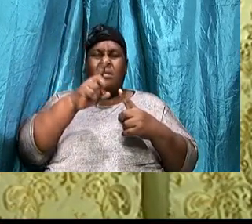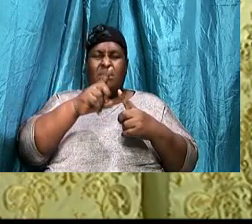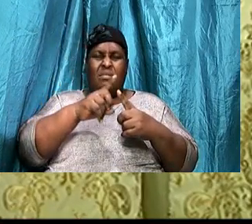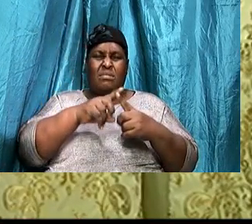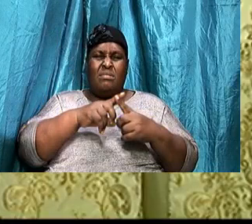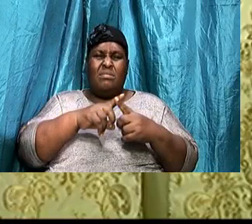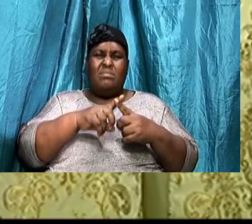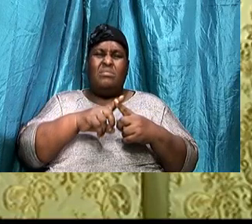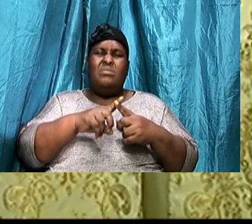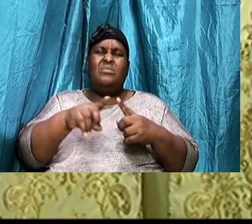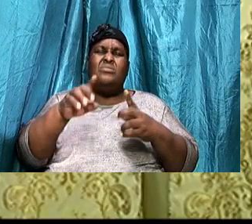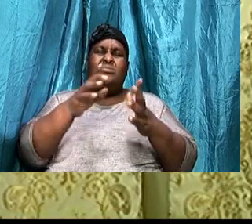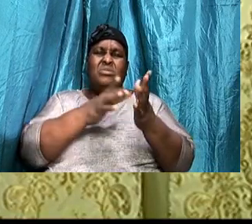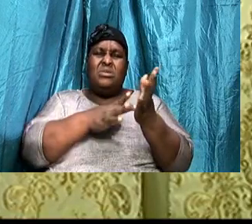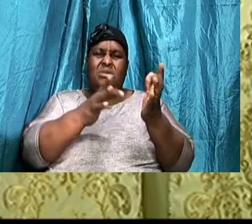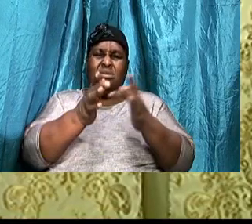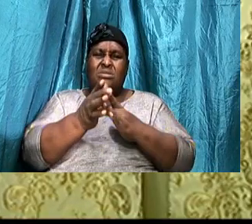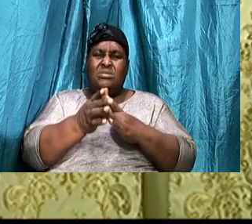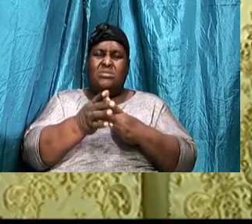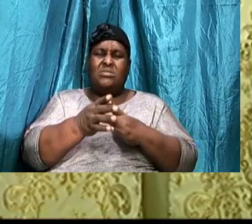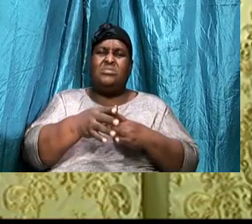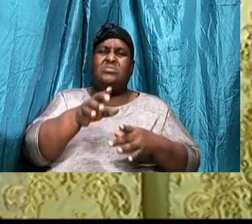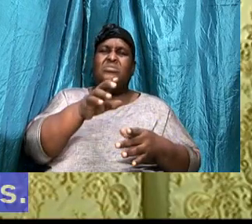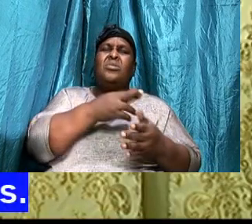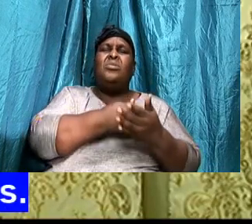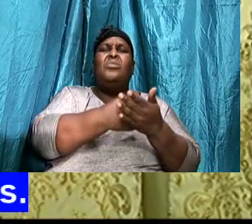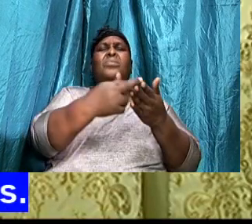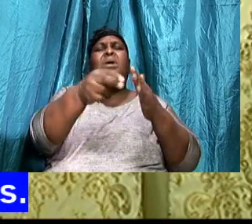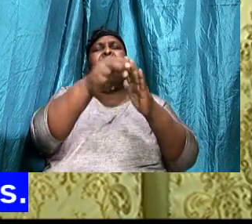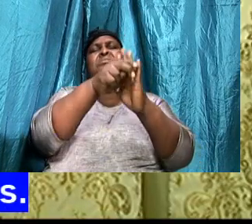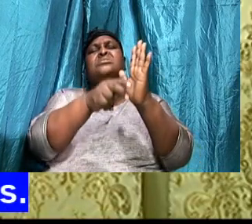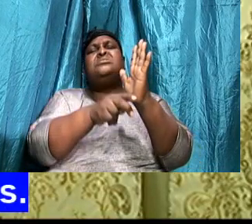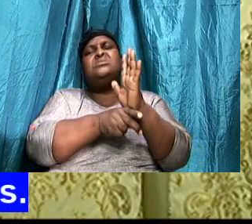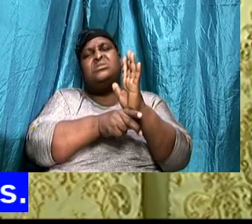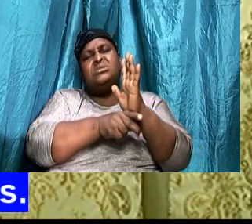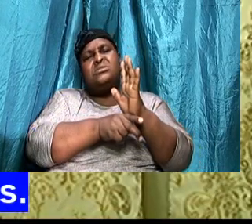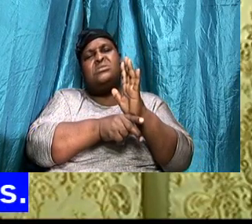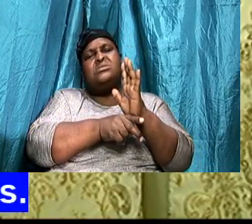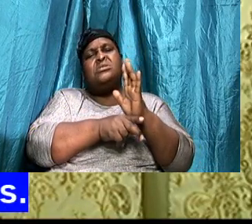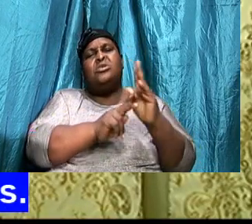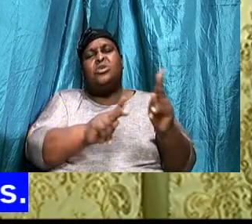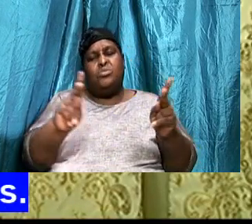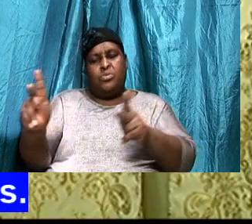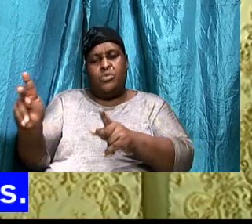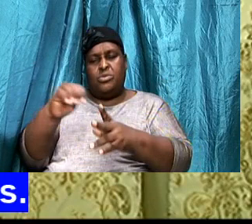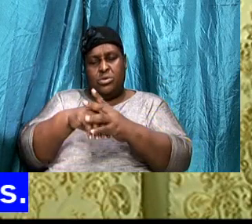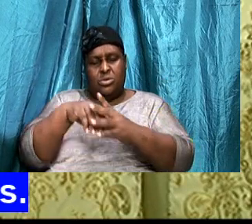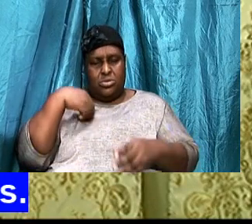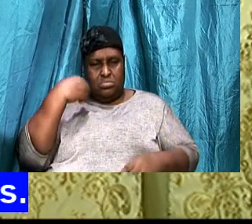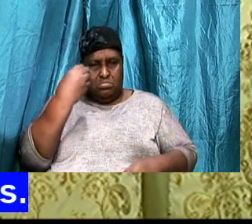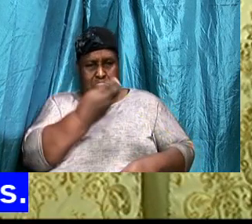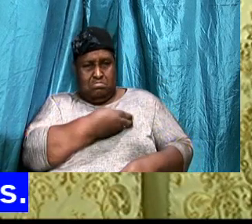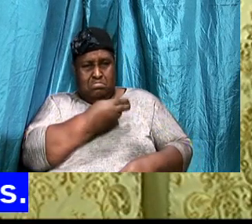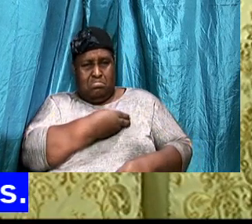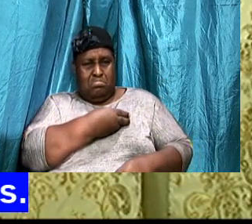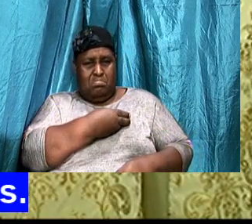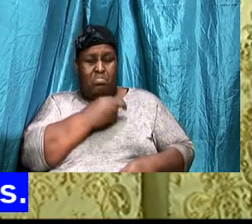On us, In the final, Analysis, Being righteous,